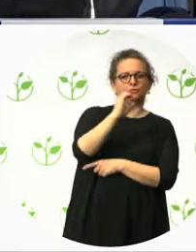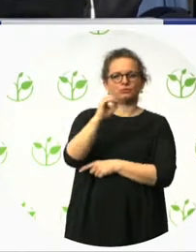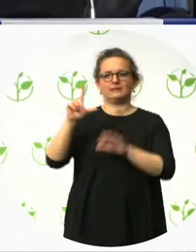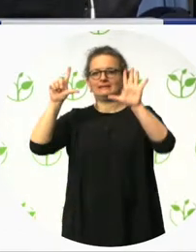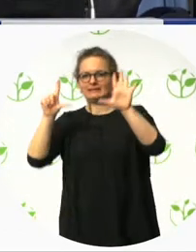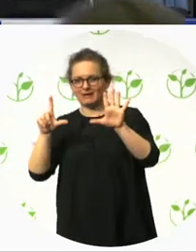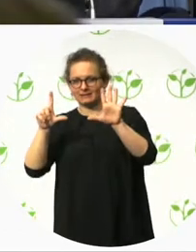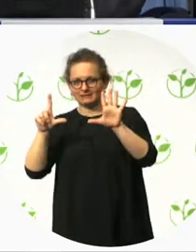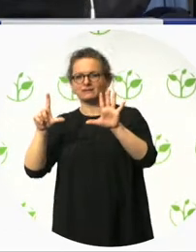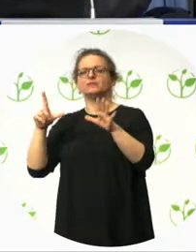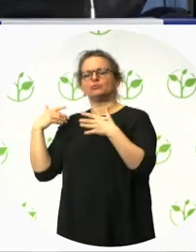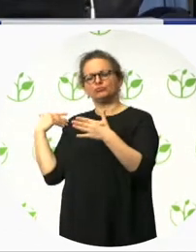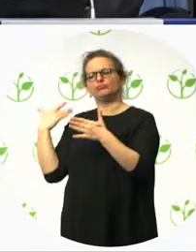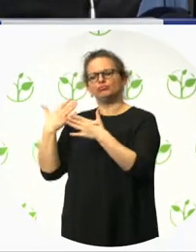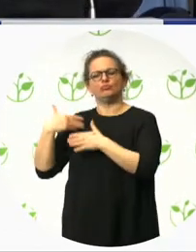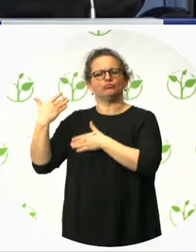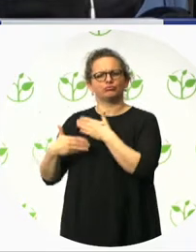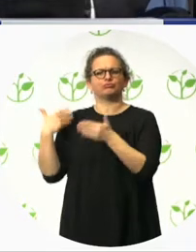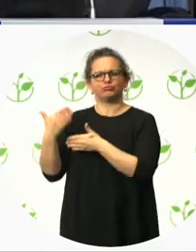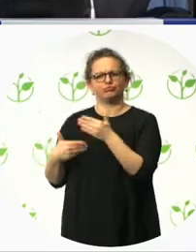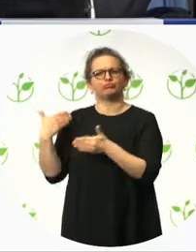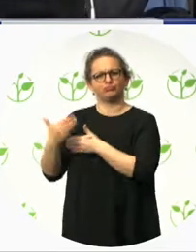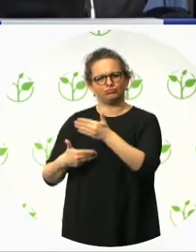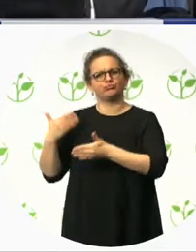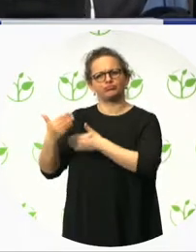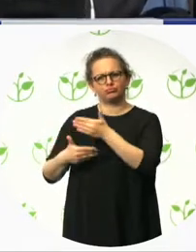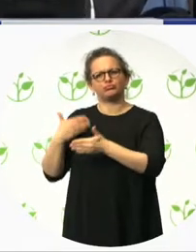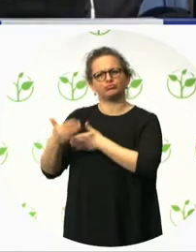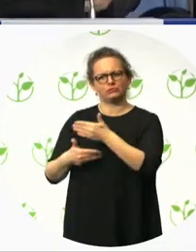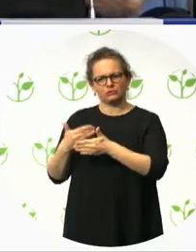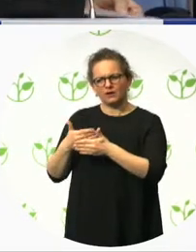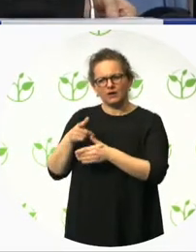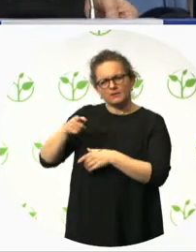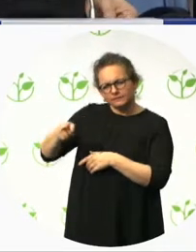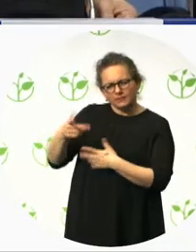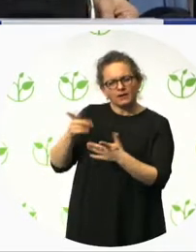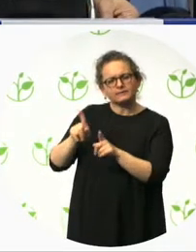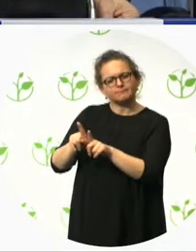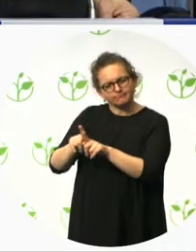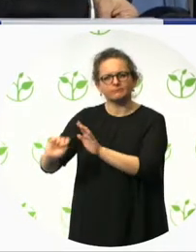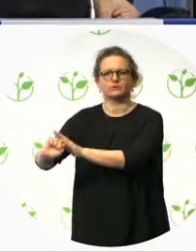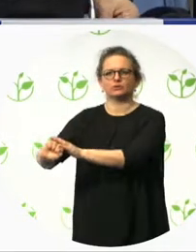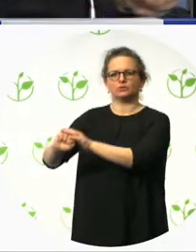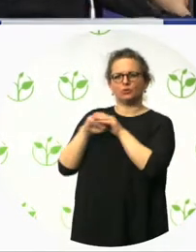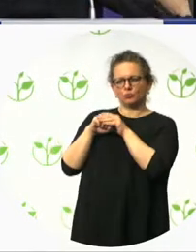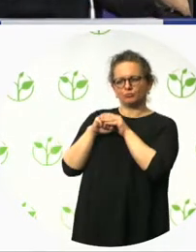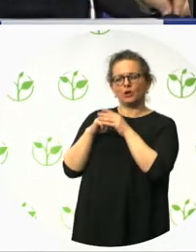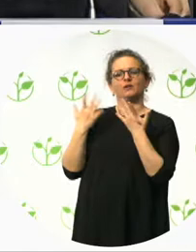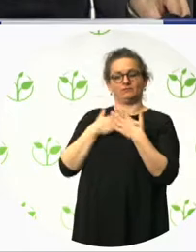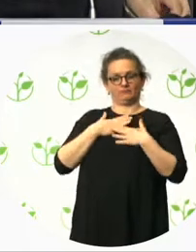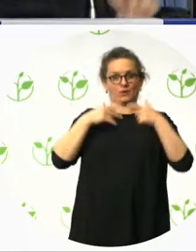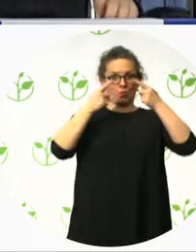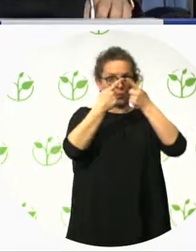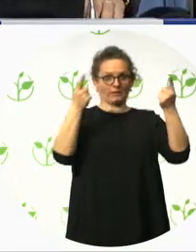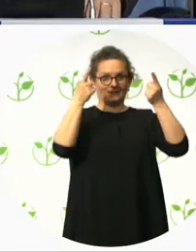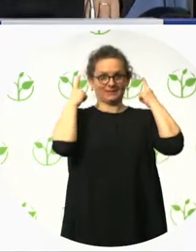creation of the research unit on disability and employment at my university of which I am the director. And one of the joint initiatives has been also